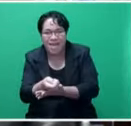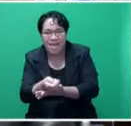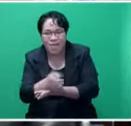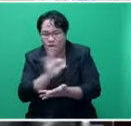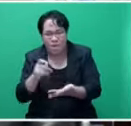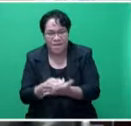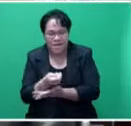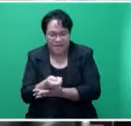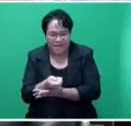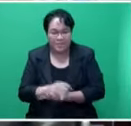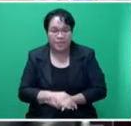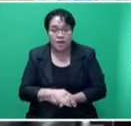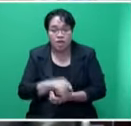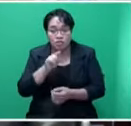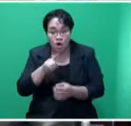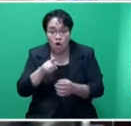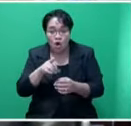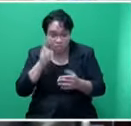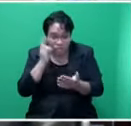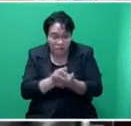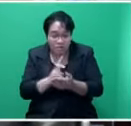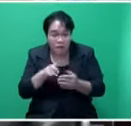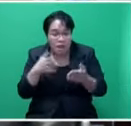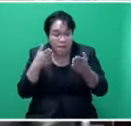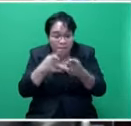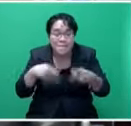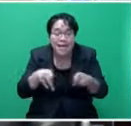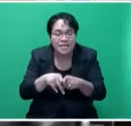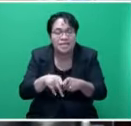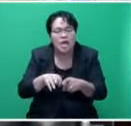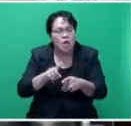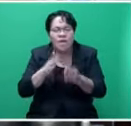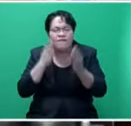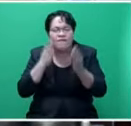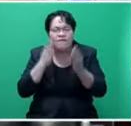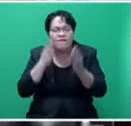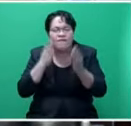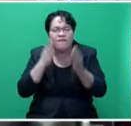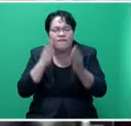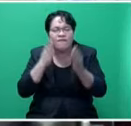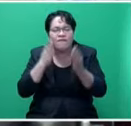so the co-location is about going into new areas. What